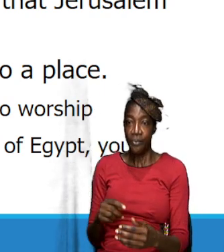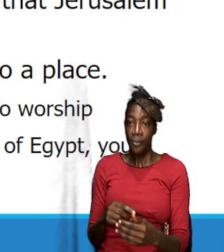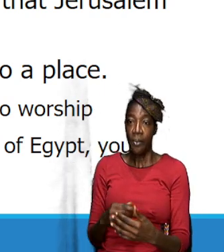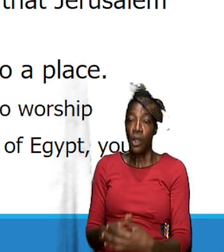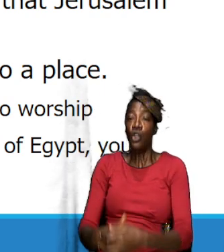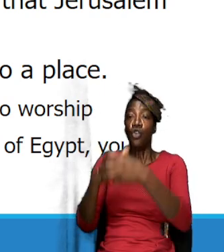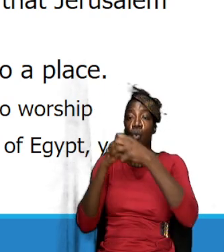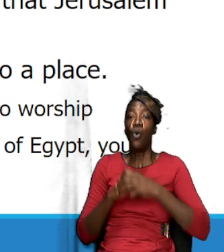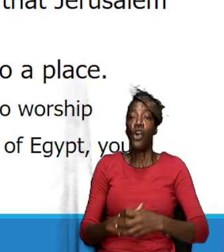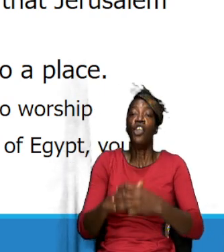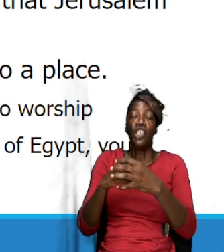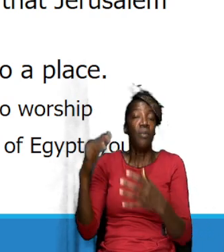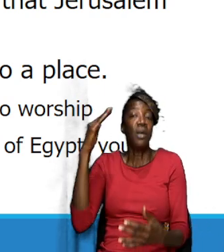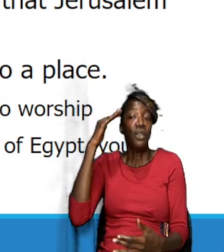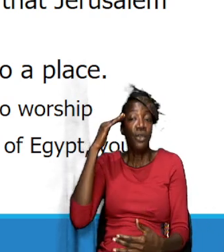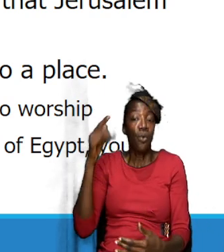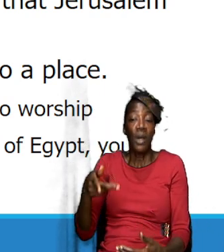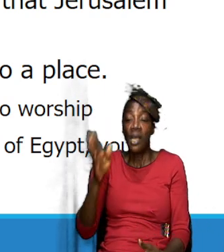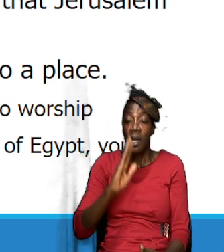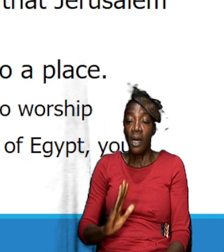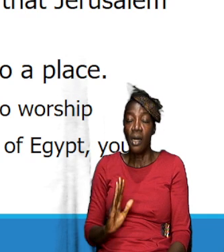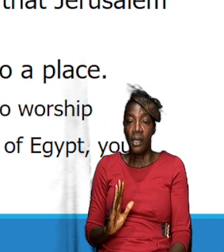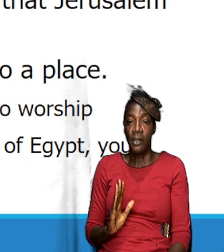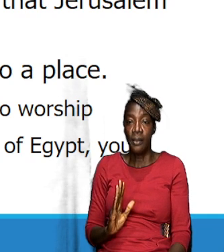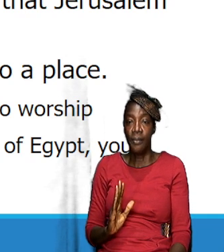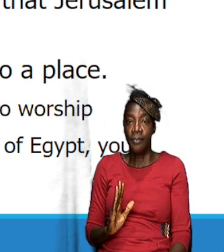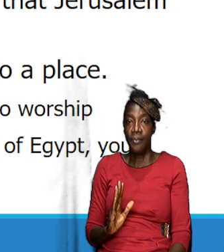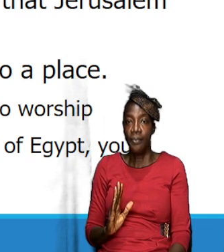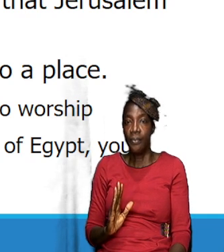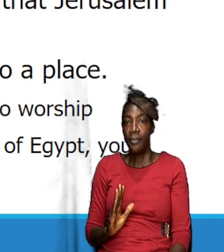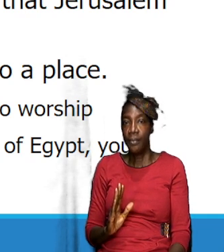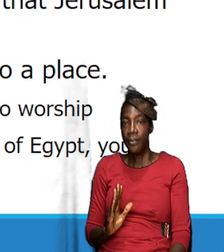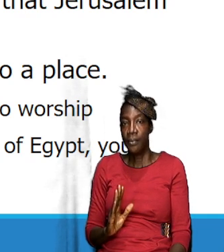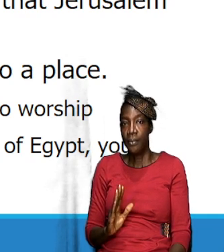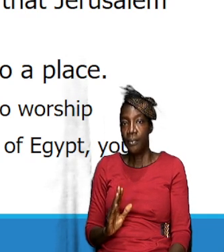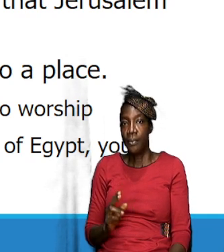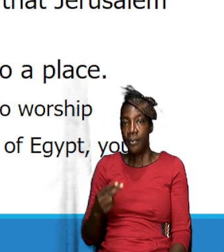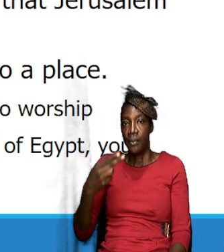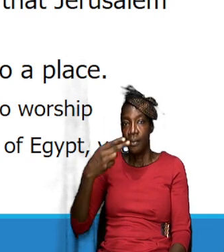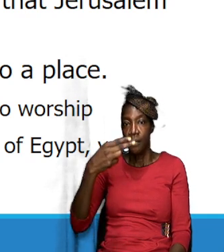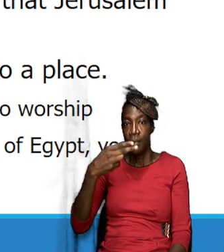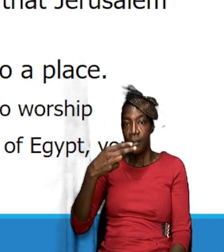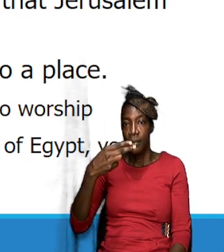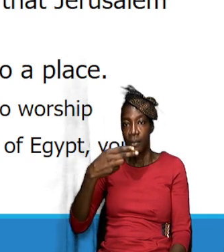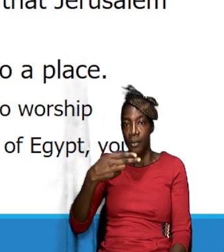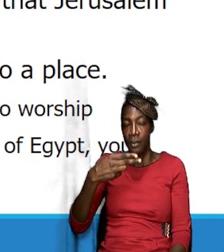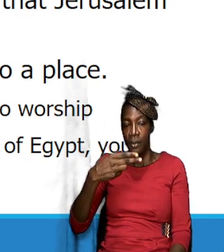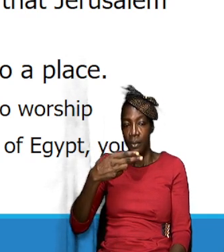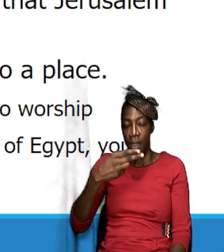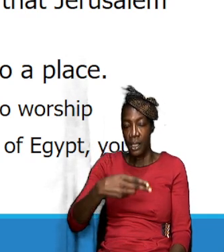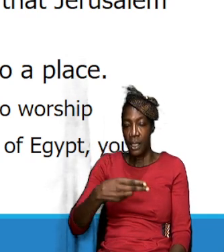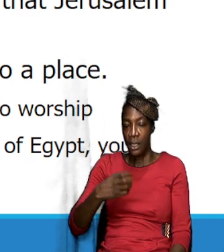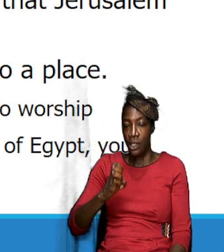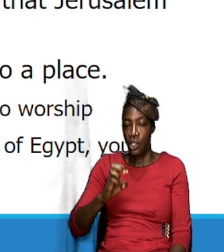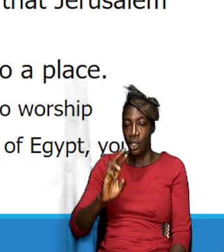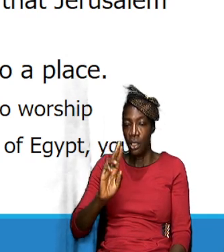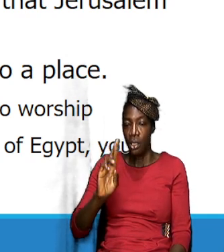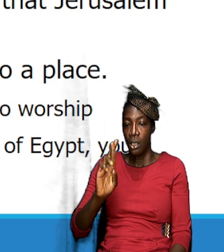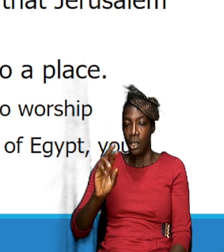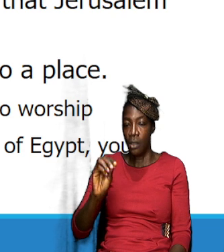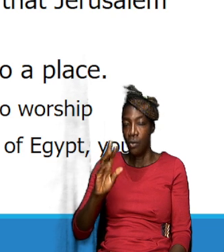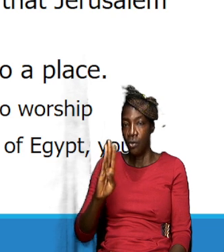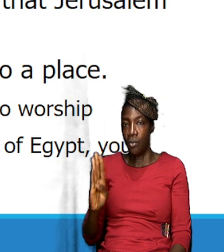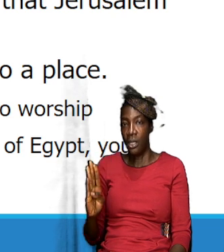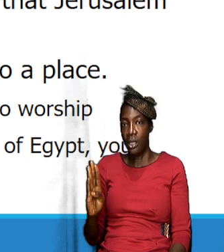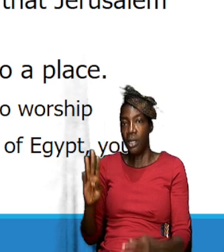in reference to knowing God Herob Herob was a mountain Herob Herob sorry I think I'm